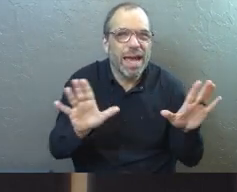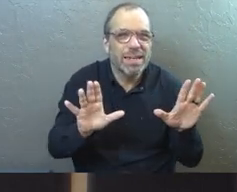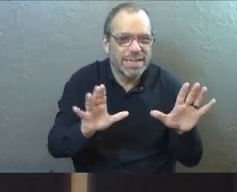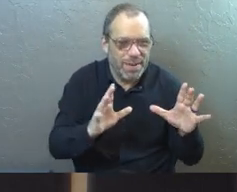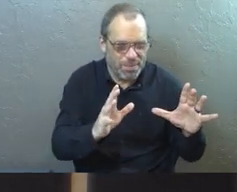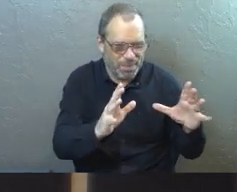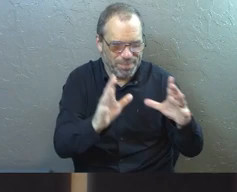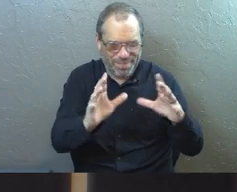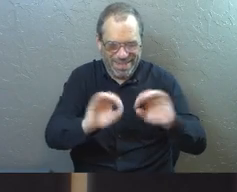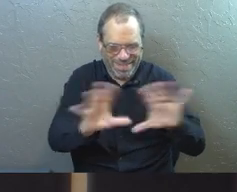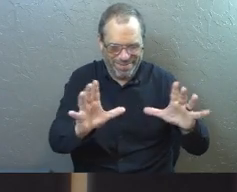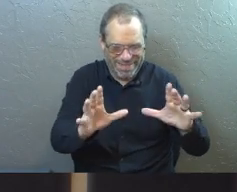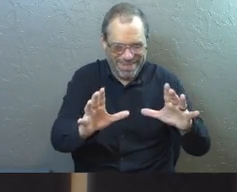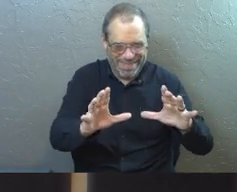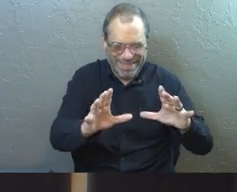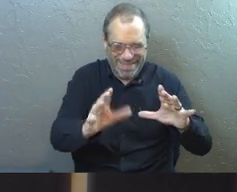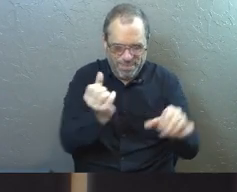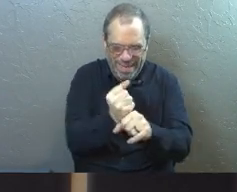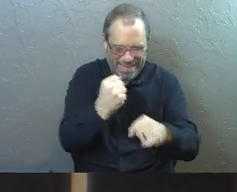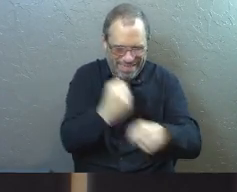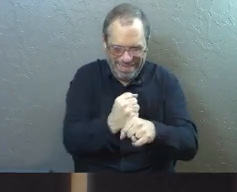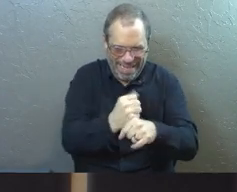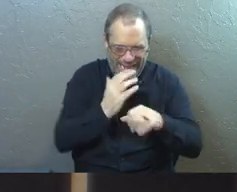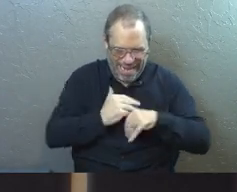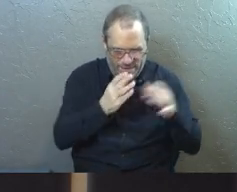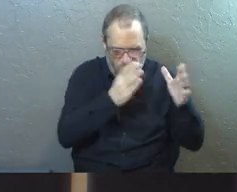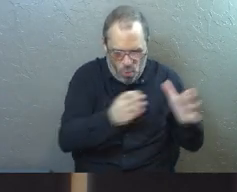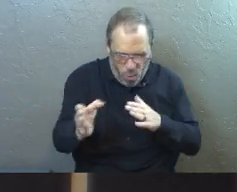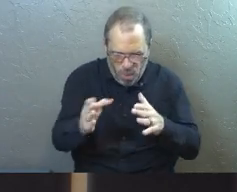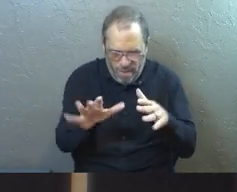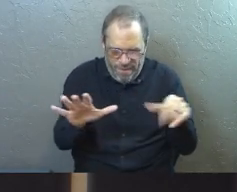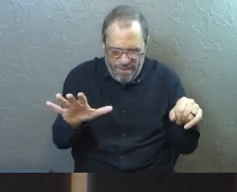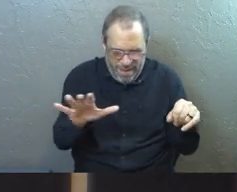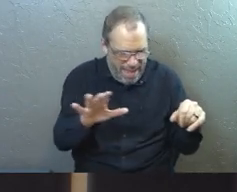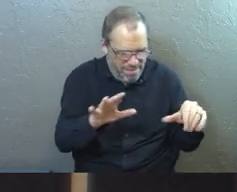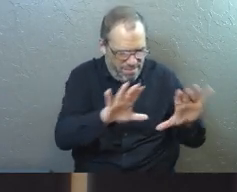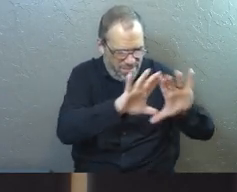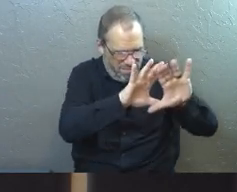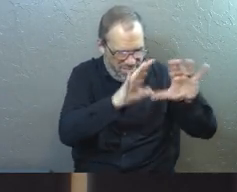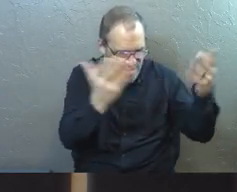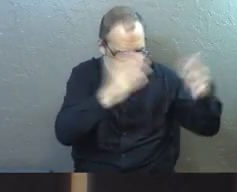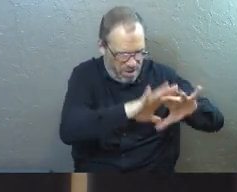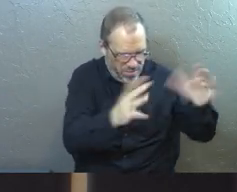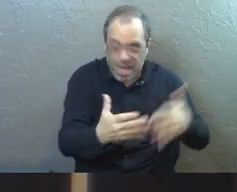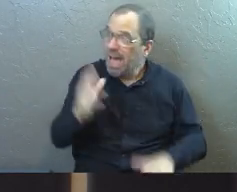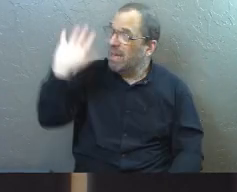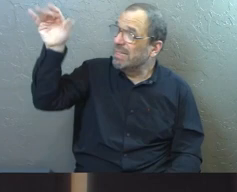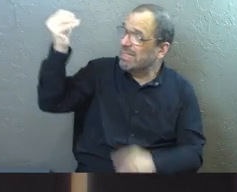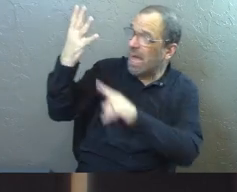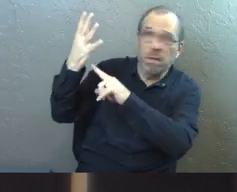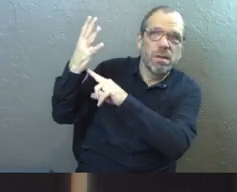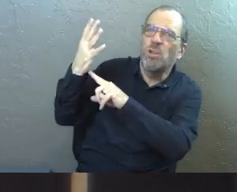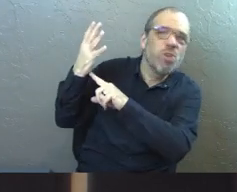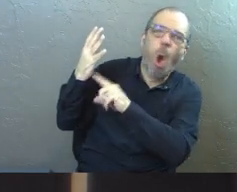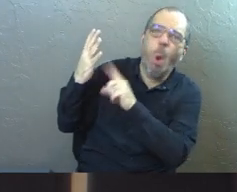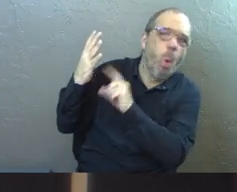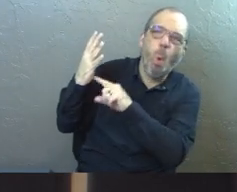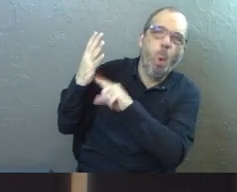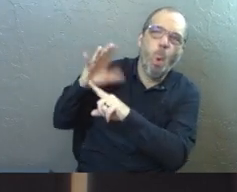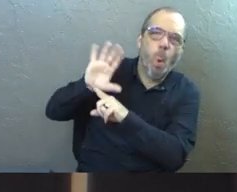This light that's lighting up everything and forming and bringing order and filling the darkness is not the sun. It's something else.